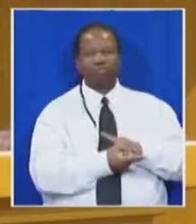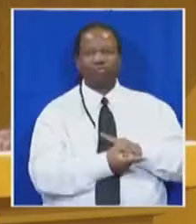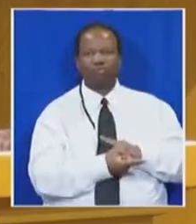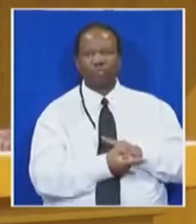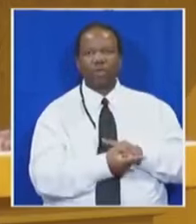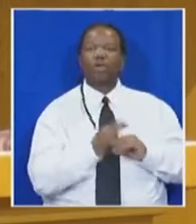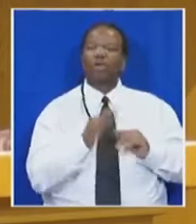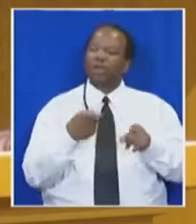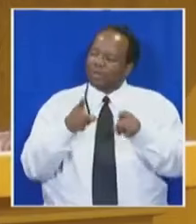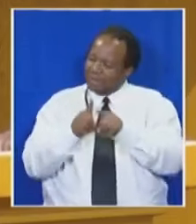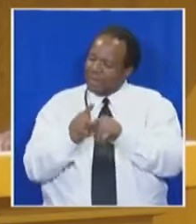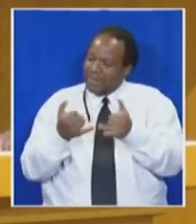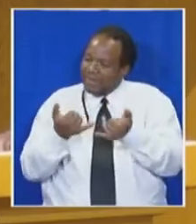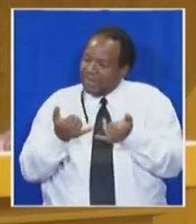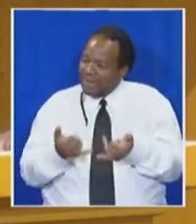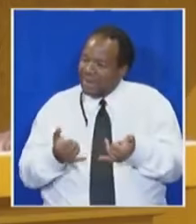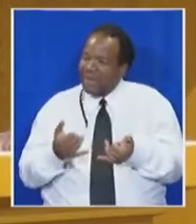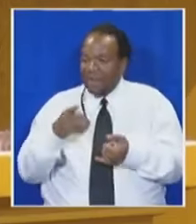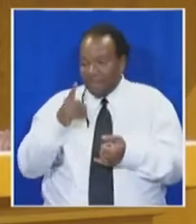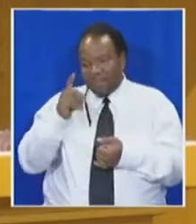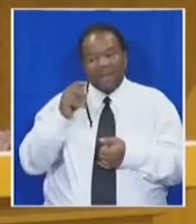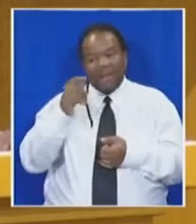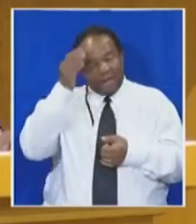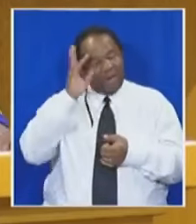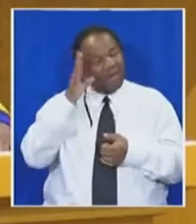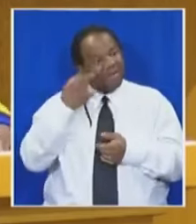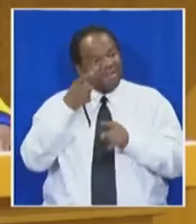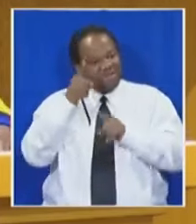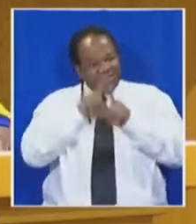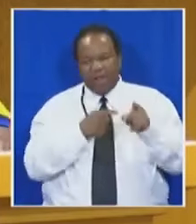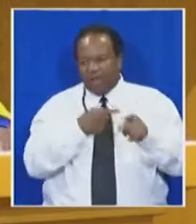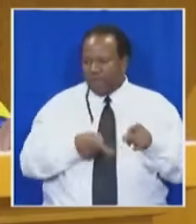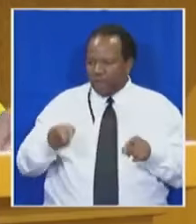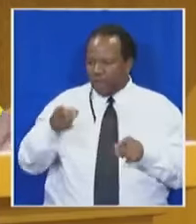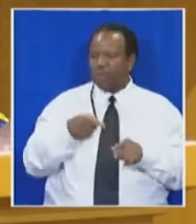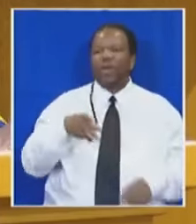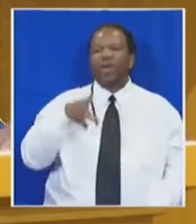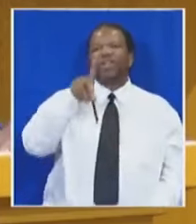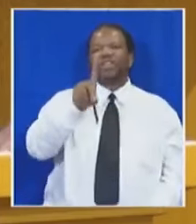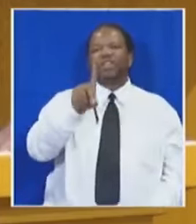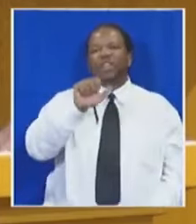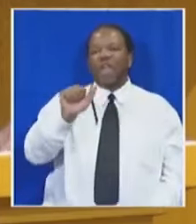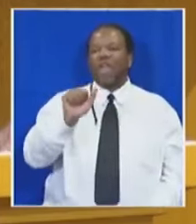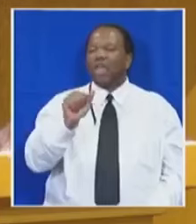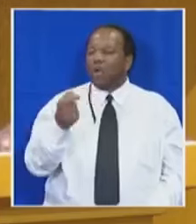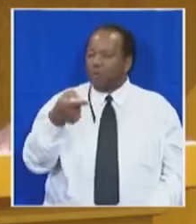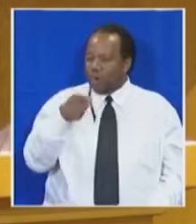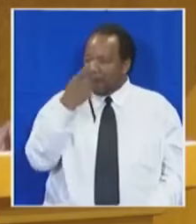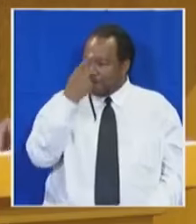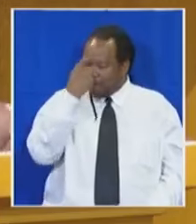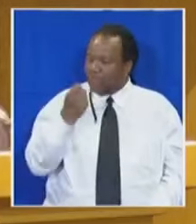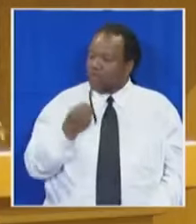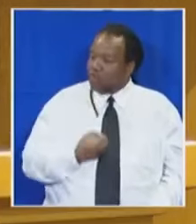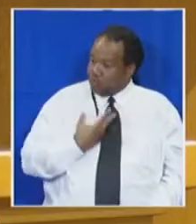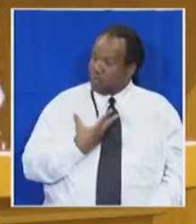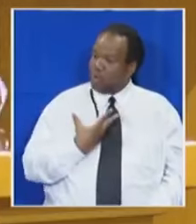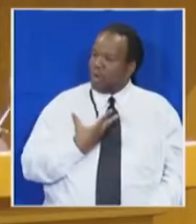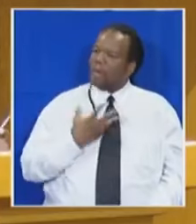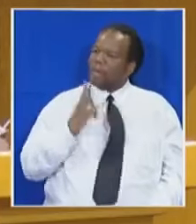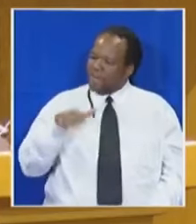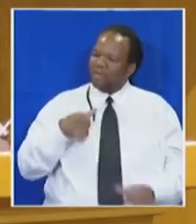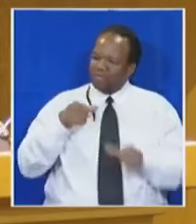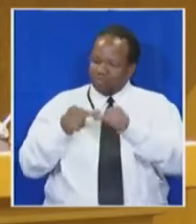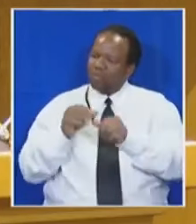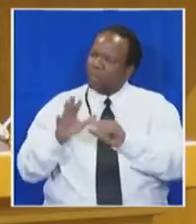we find ourselves with a government that has failed young people. The Democratic Alliance believes that the youth should be encouraged to acquire